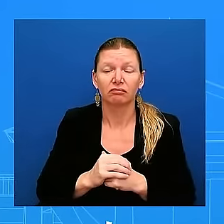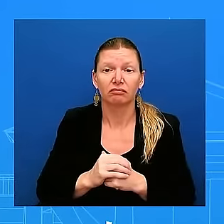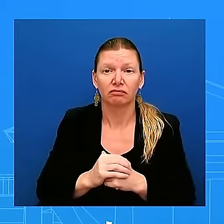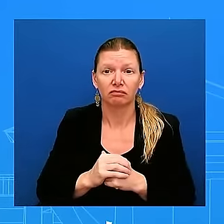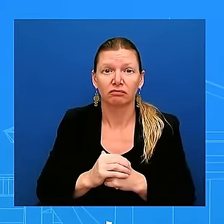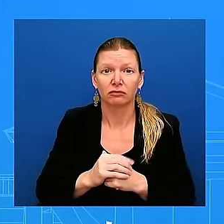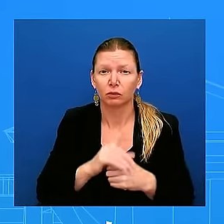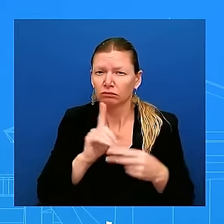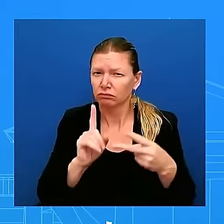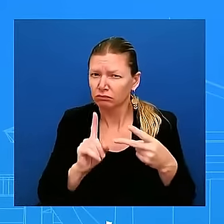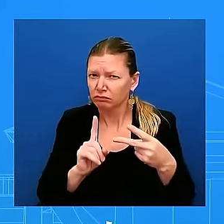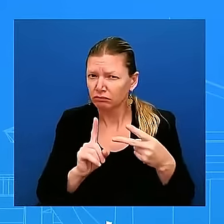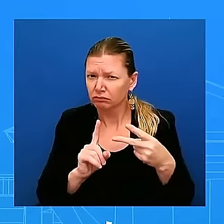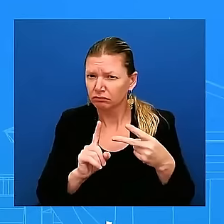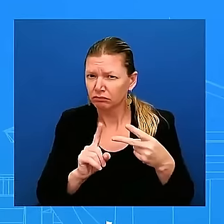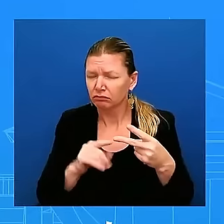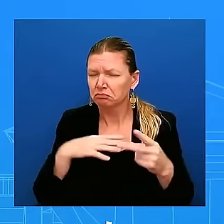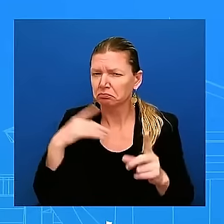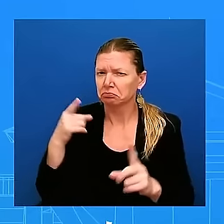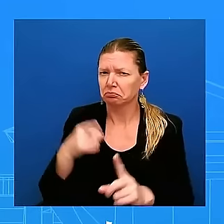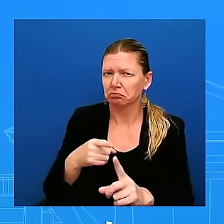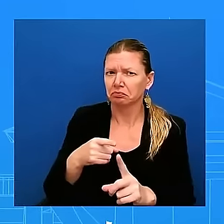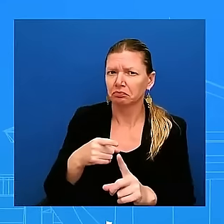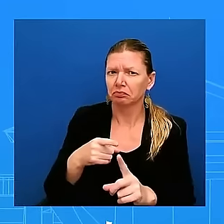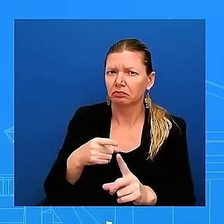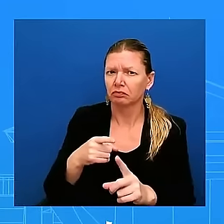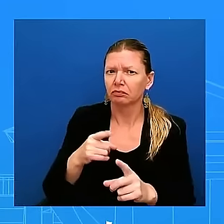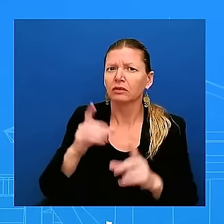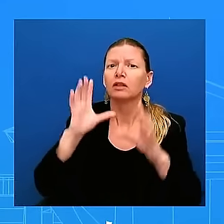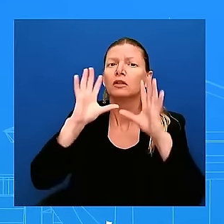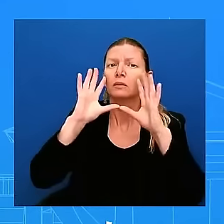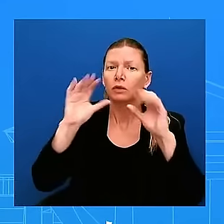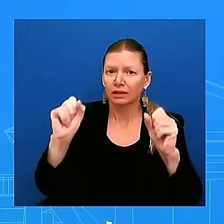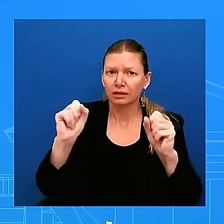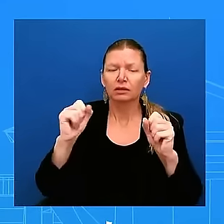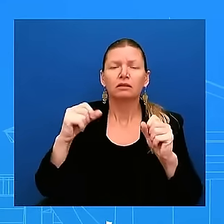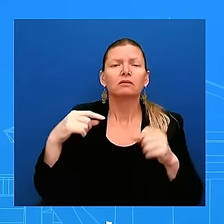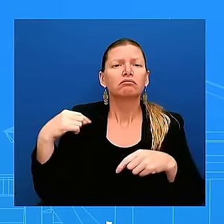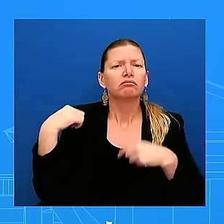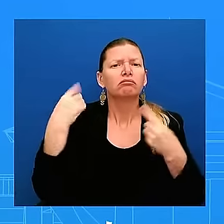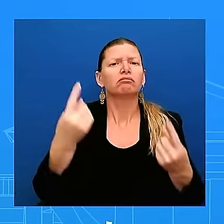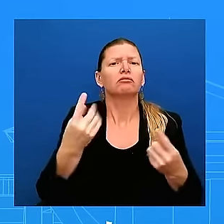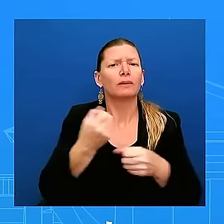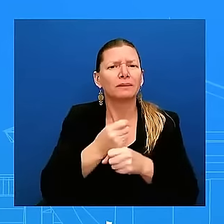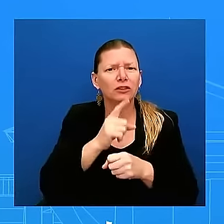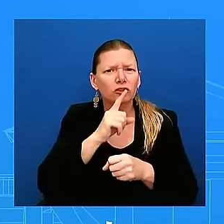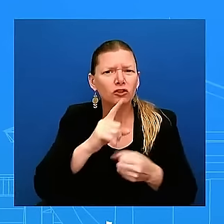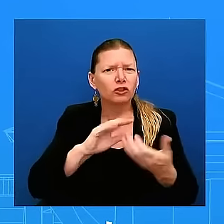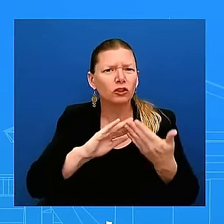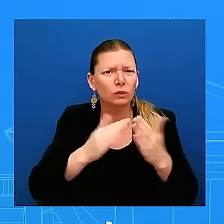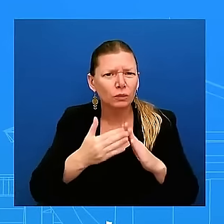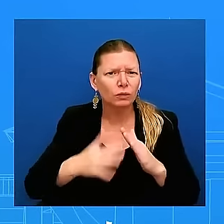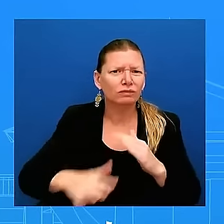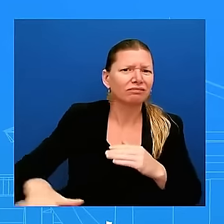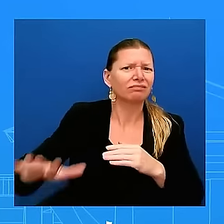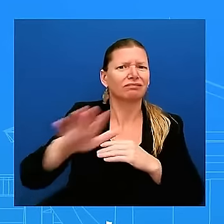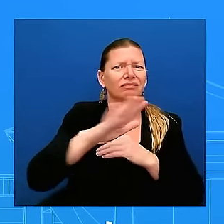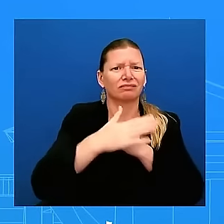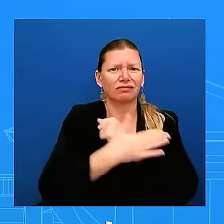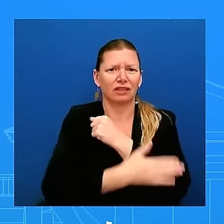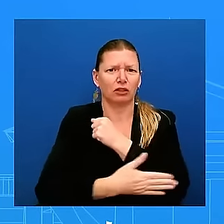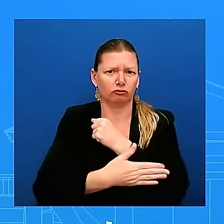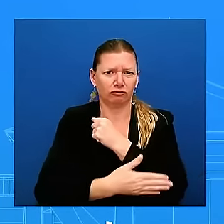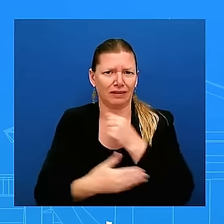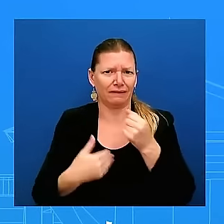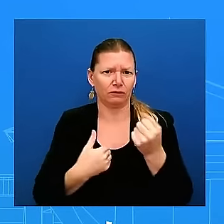across the country have the support they need as we talk about um migrants coming into uh the into their community